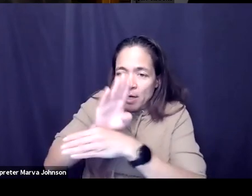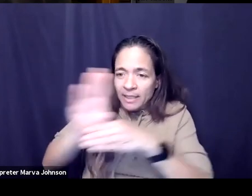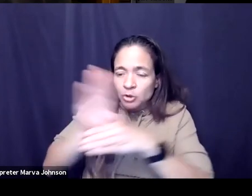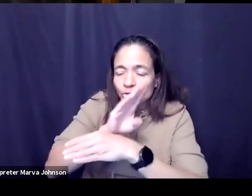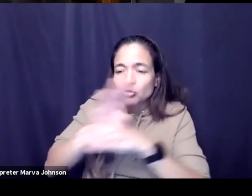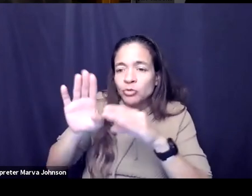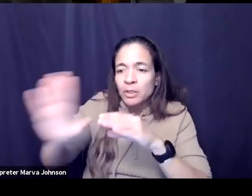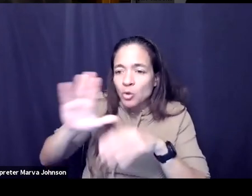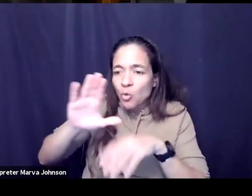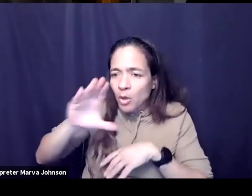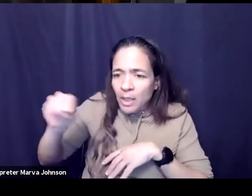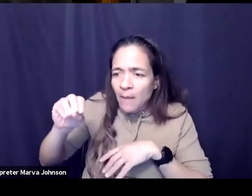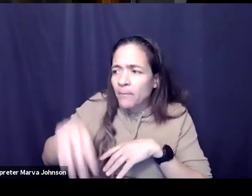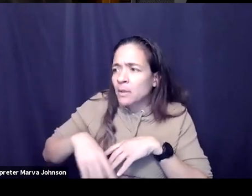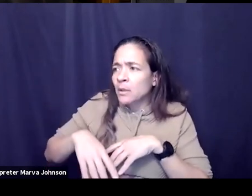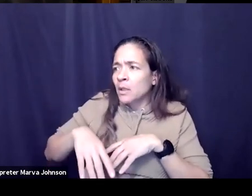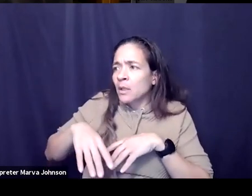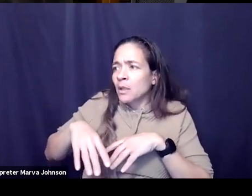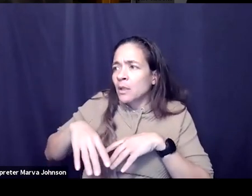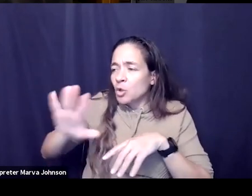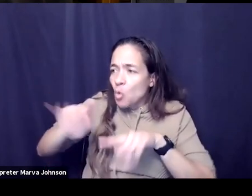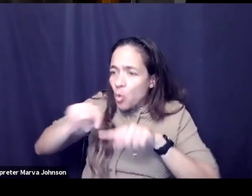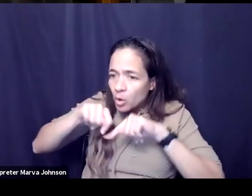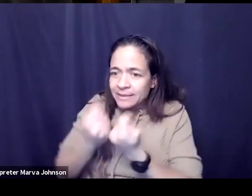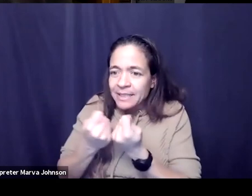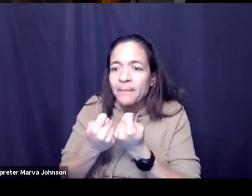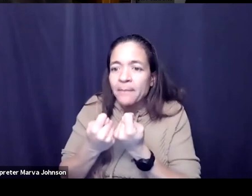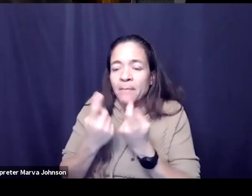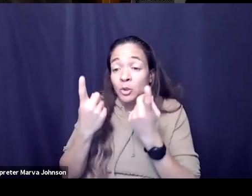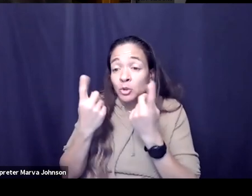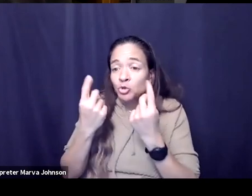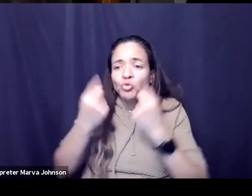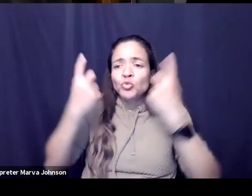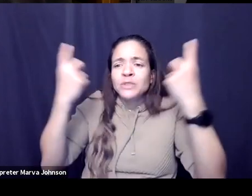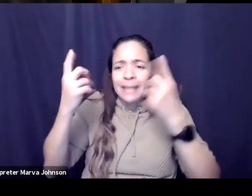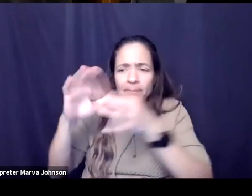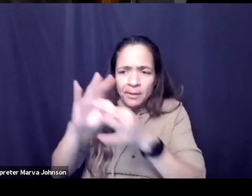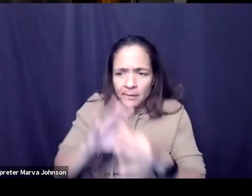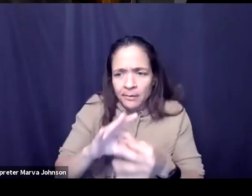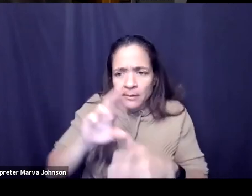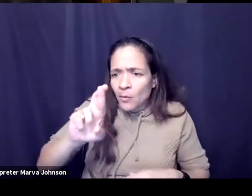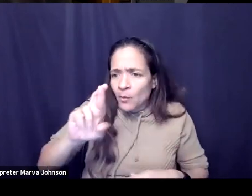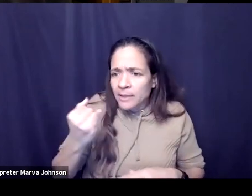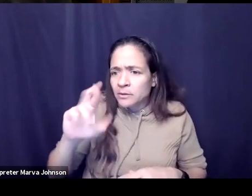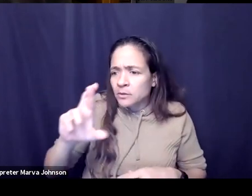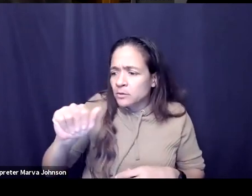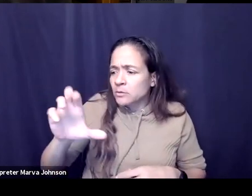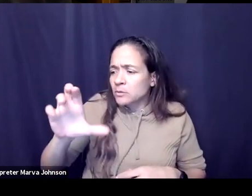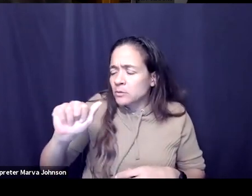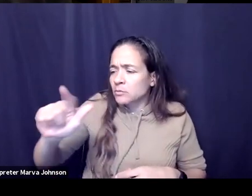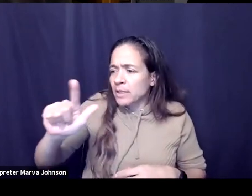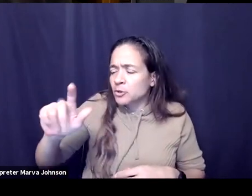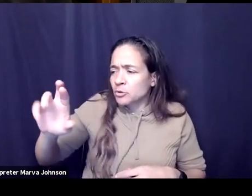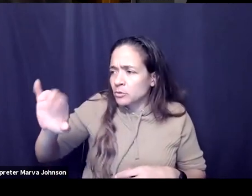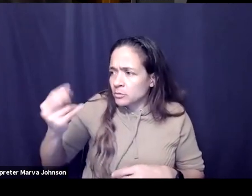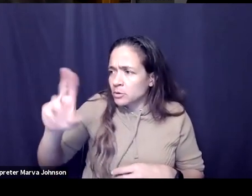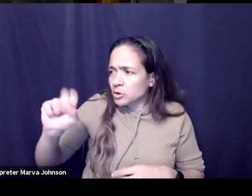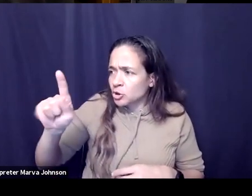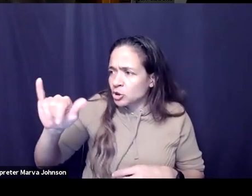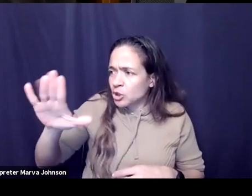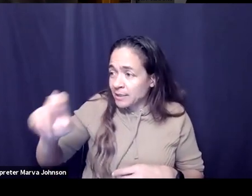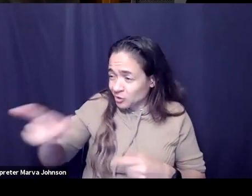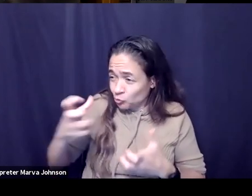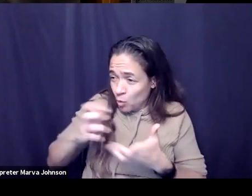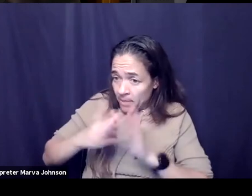to do something about you know racial injustice if you want to take you know an anti-racist stance and